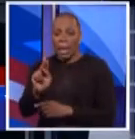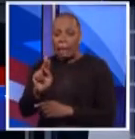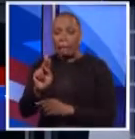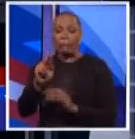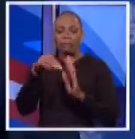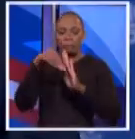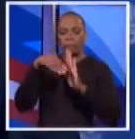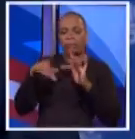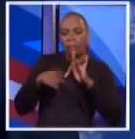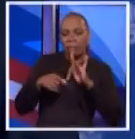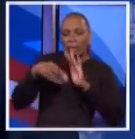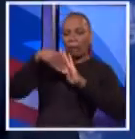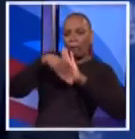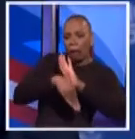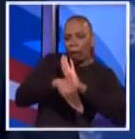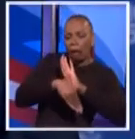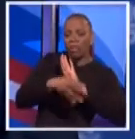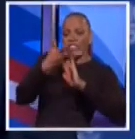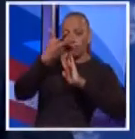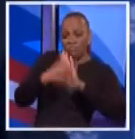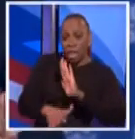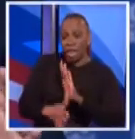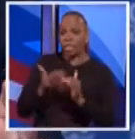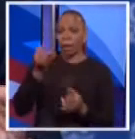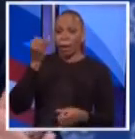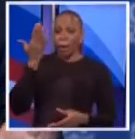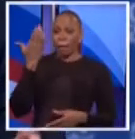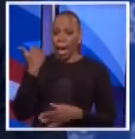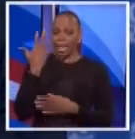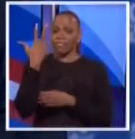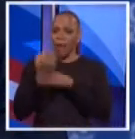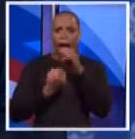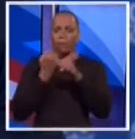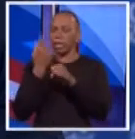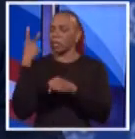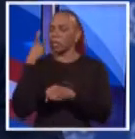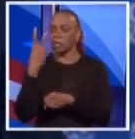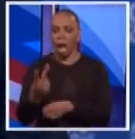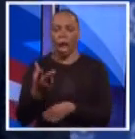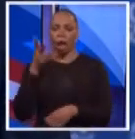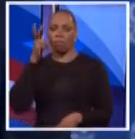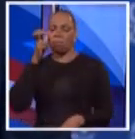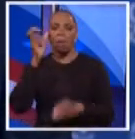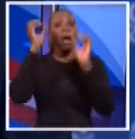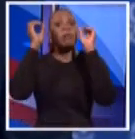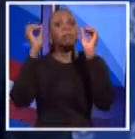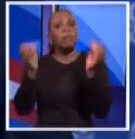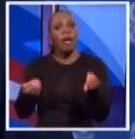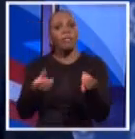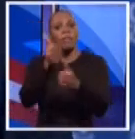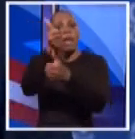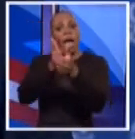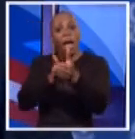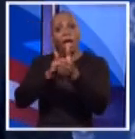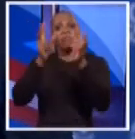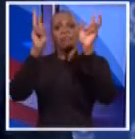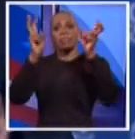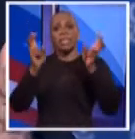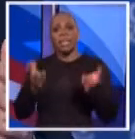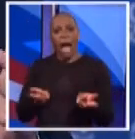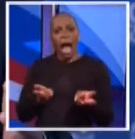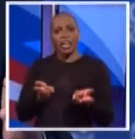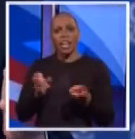And then, for the last five years, we haven't seen or heard from you. You've missed every issue facing this city.